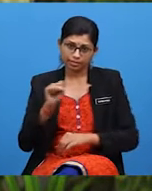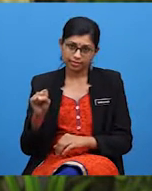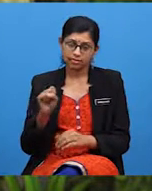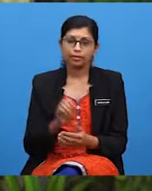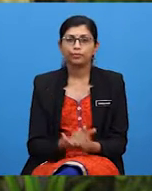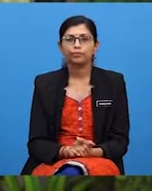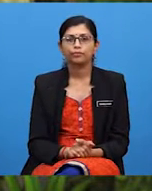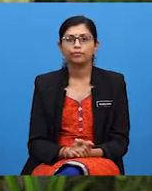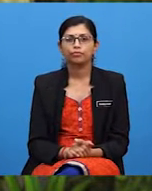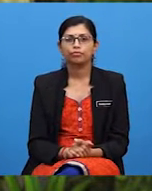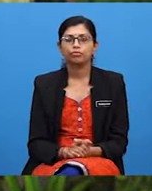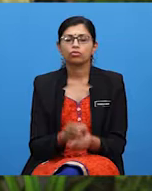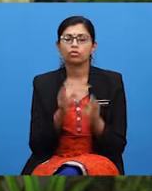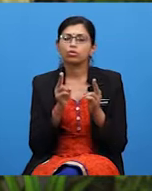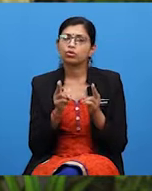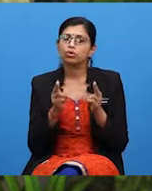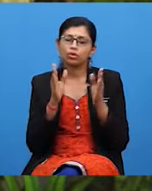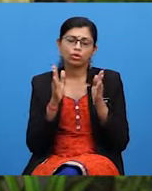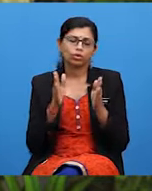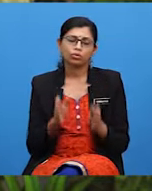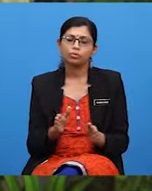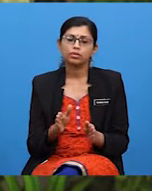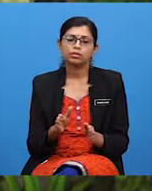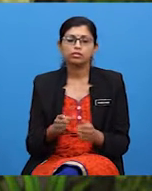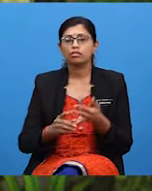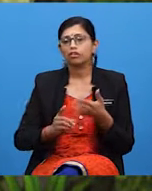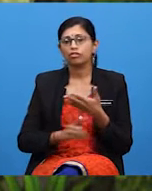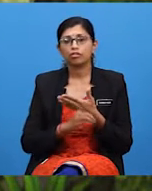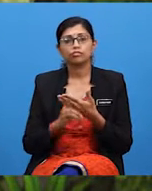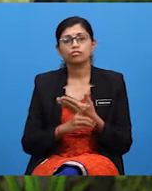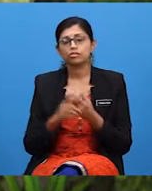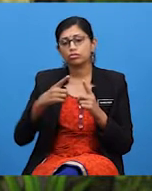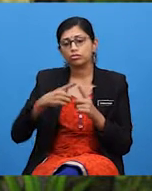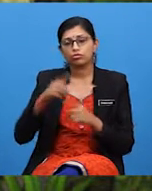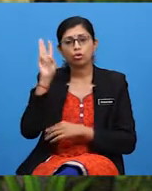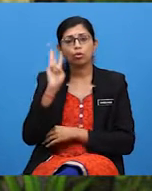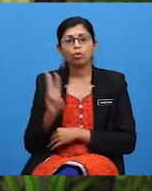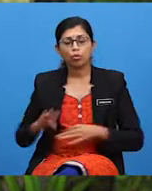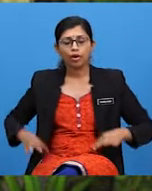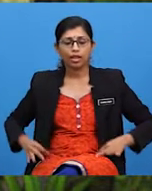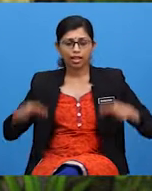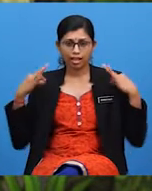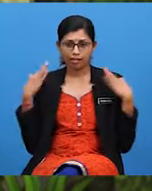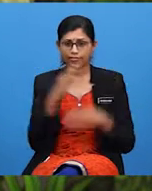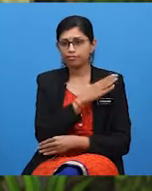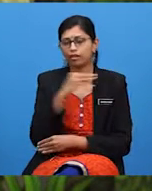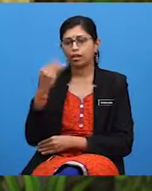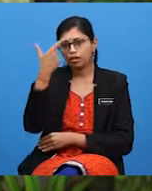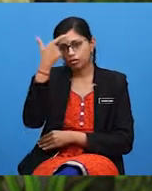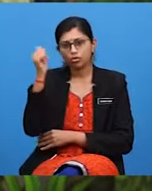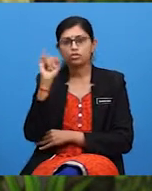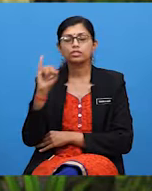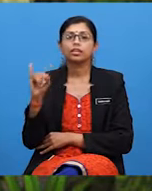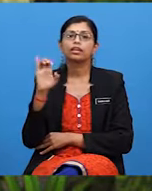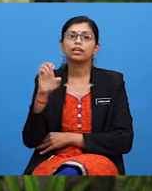Humans are harming the wildlife in many ways and causing many species of animals, birds